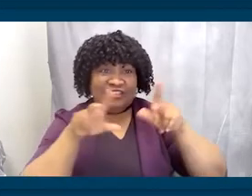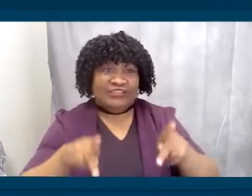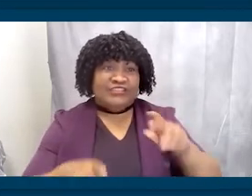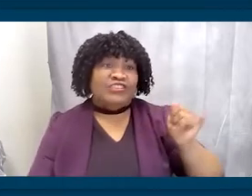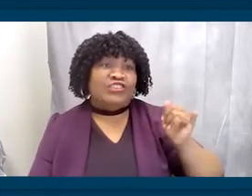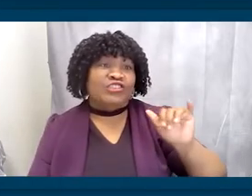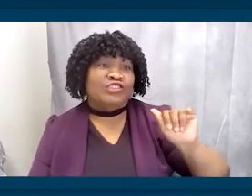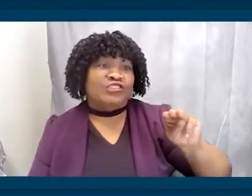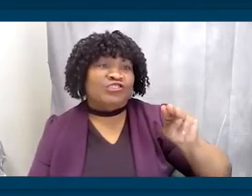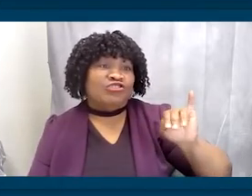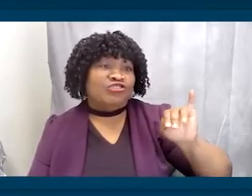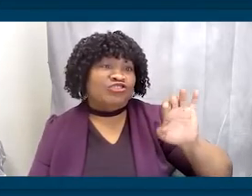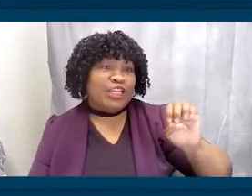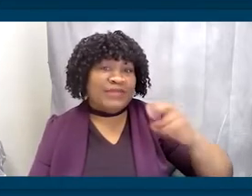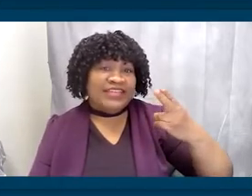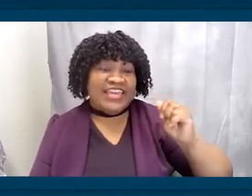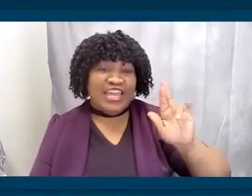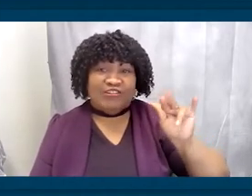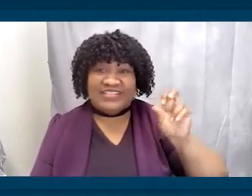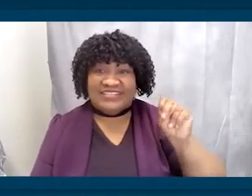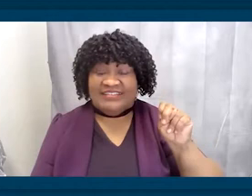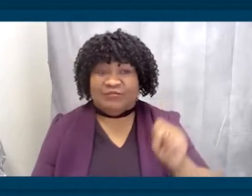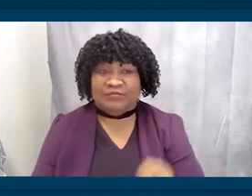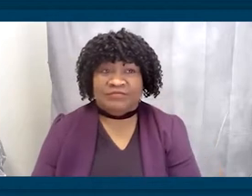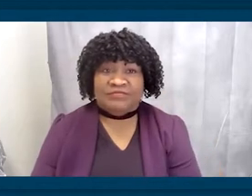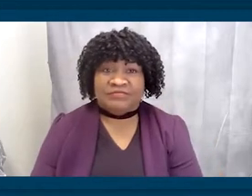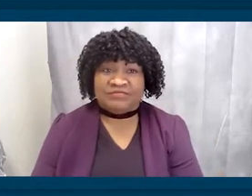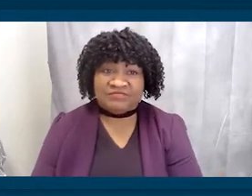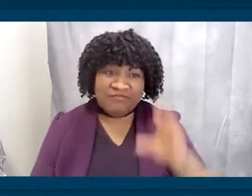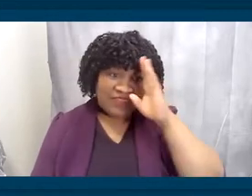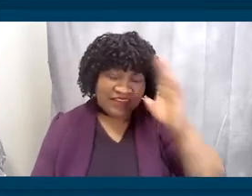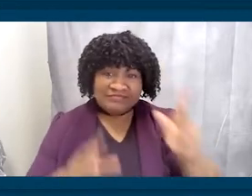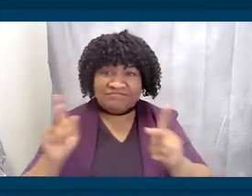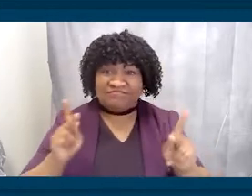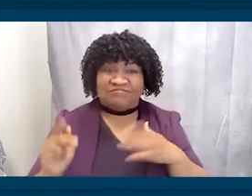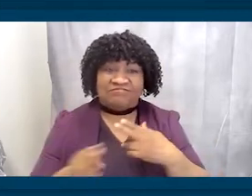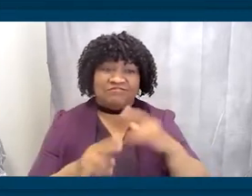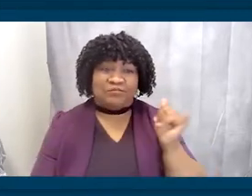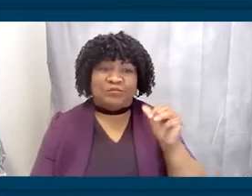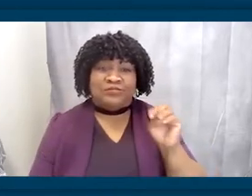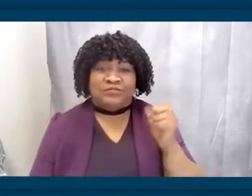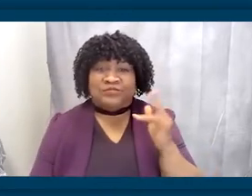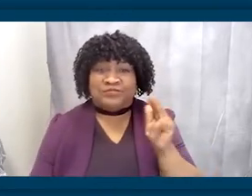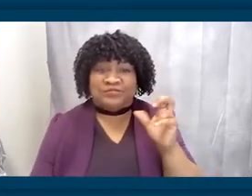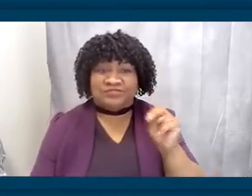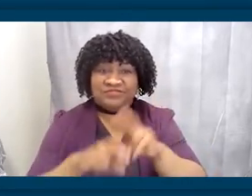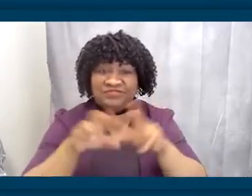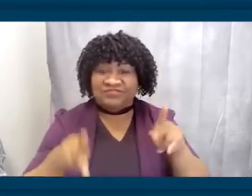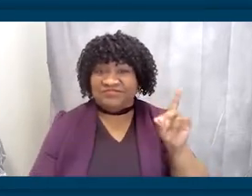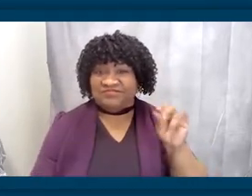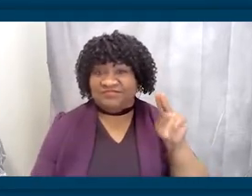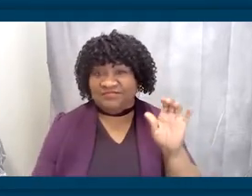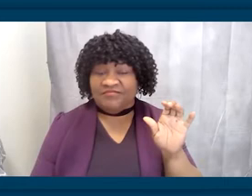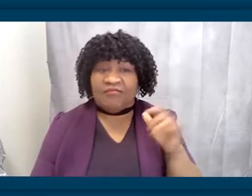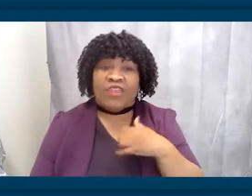I'm Jamie Harrison, Chair of the DNC. And I want to wish you all a happy Black History Month. Black history isn't